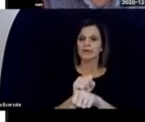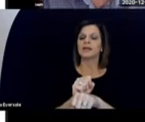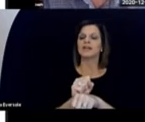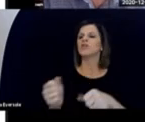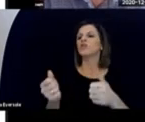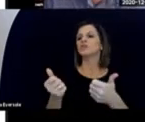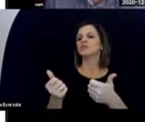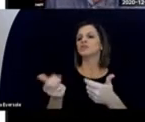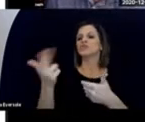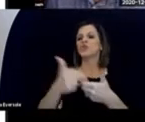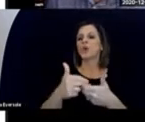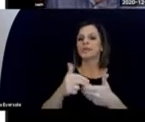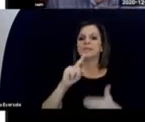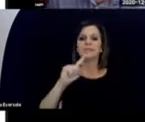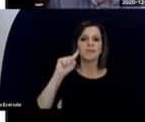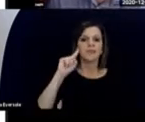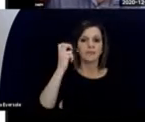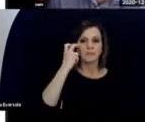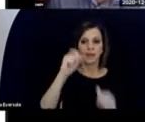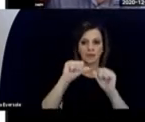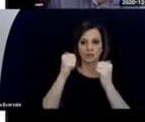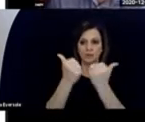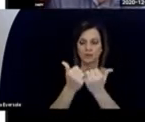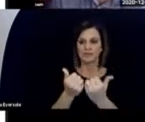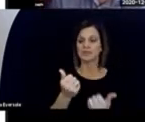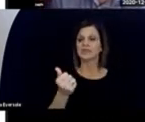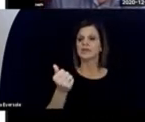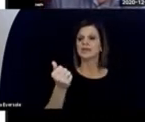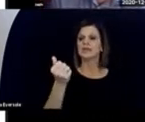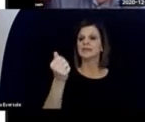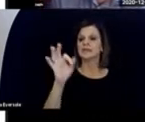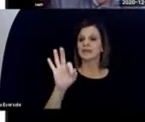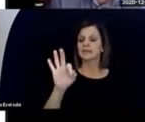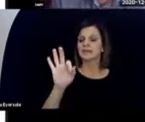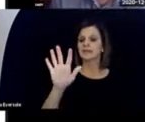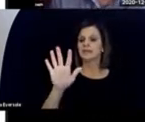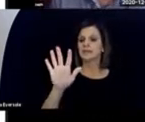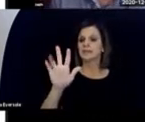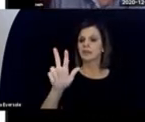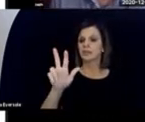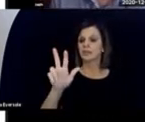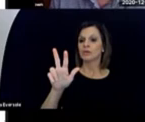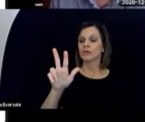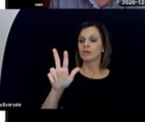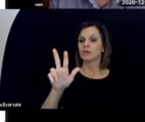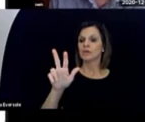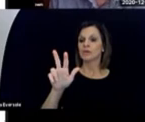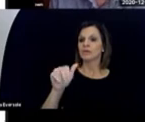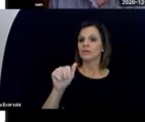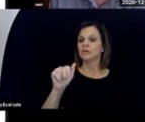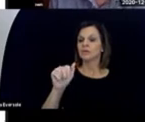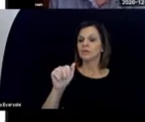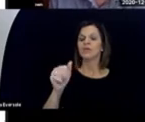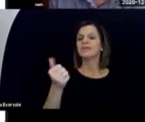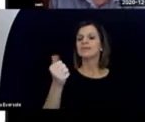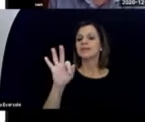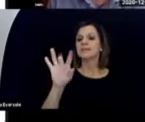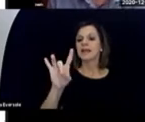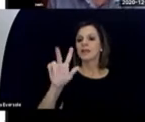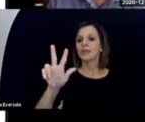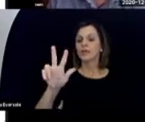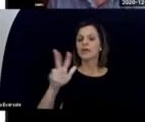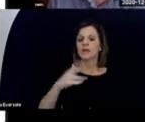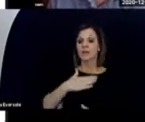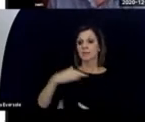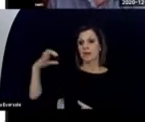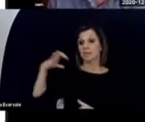into the field in 1983. I joined the Deaf-Blind Association in London. And my boss